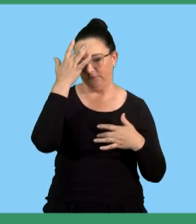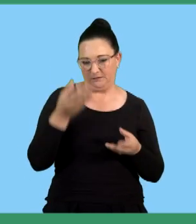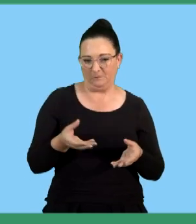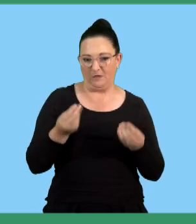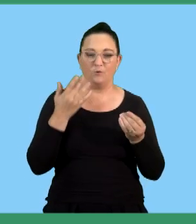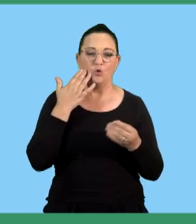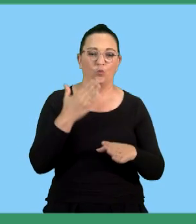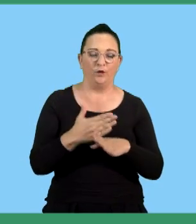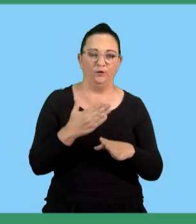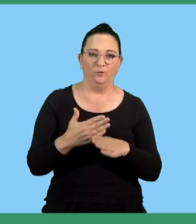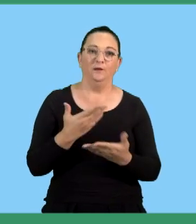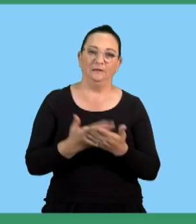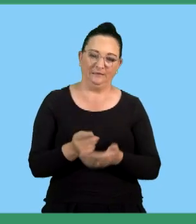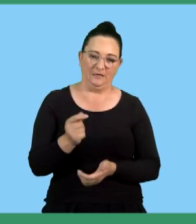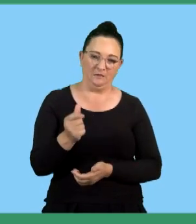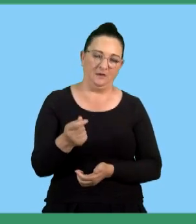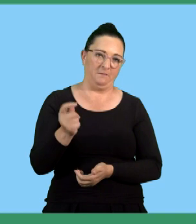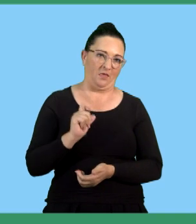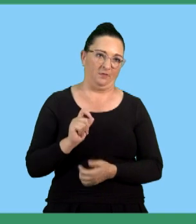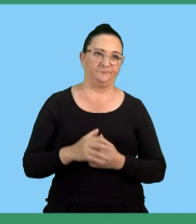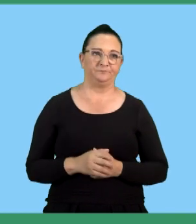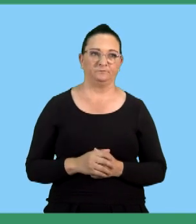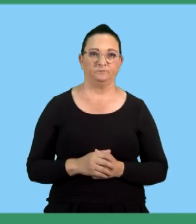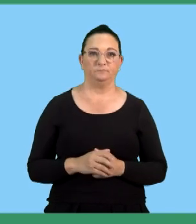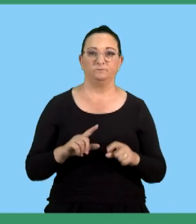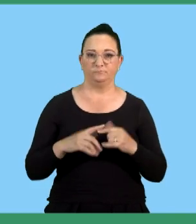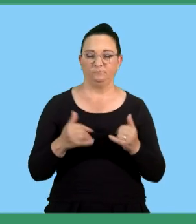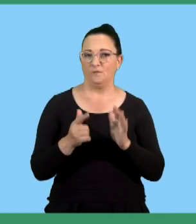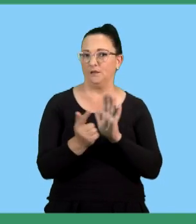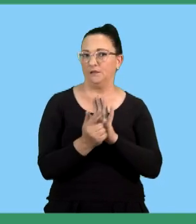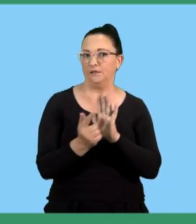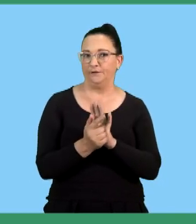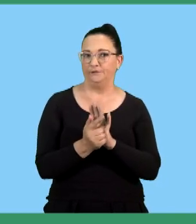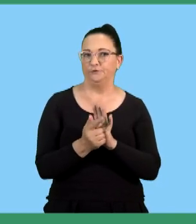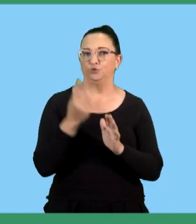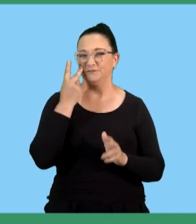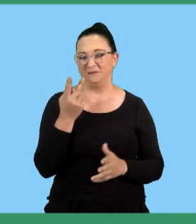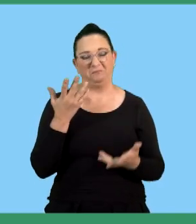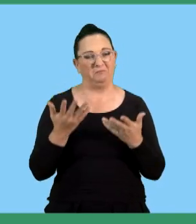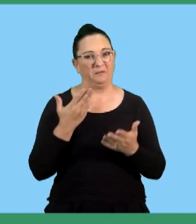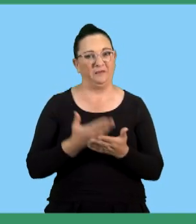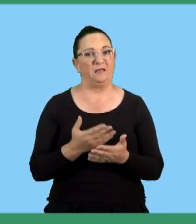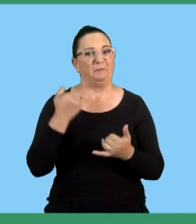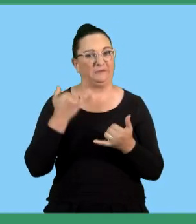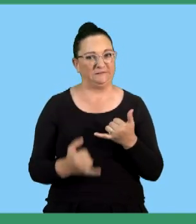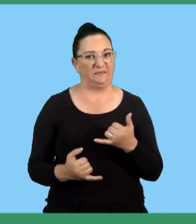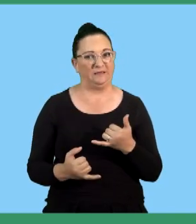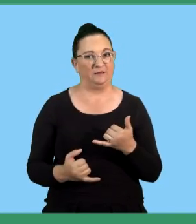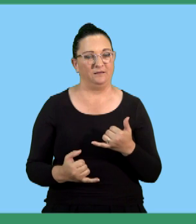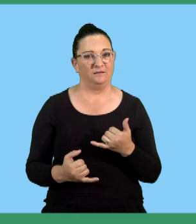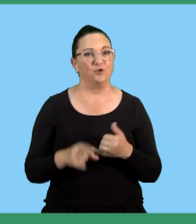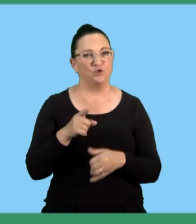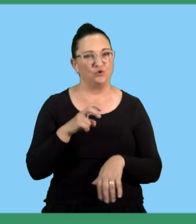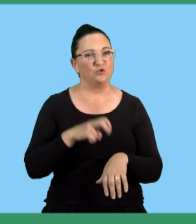duty the right to claim the compensation. So in this lesson, these are the common errors that learners make. So